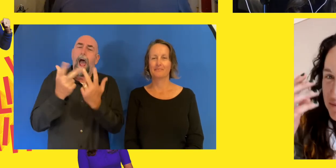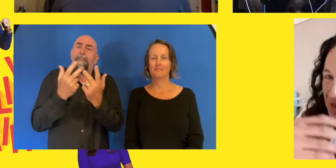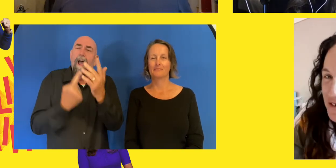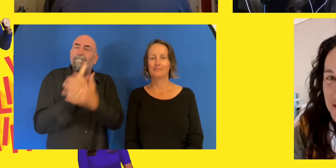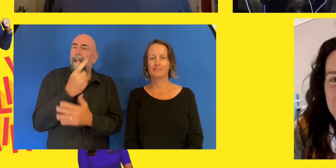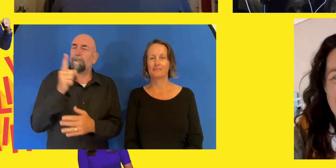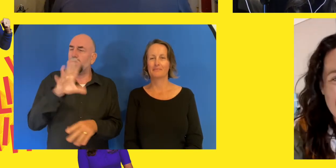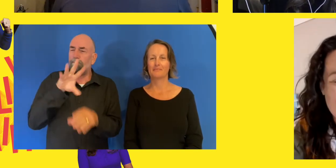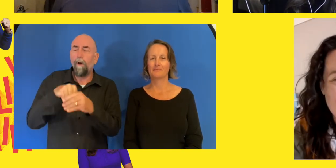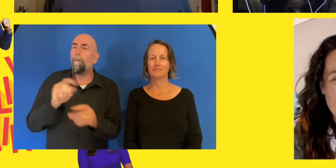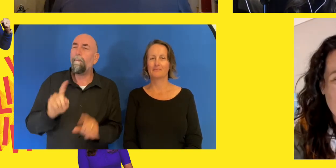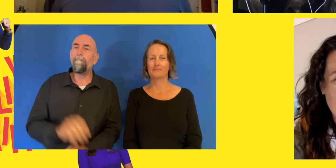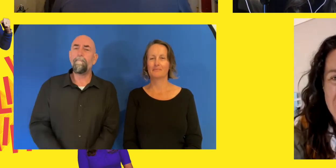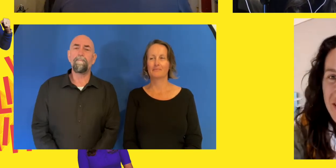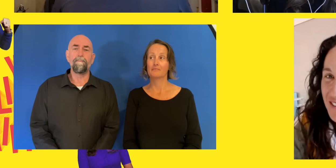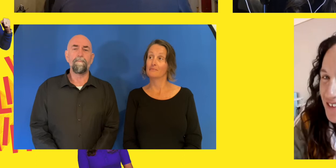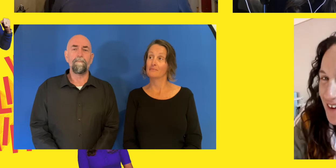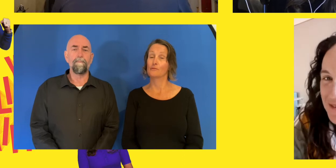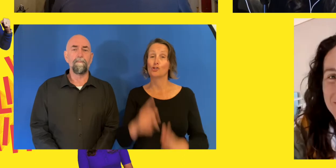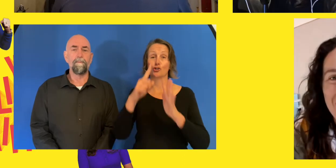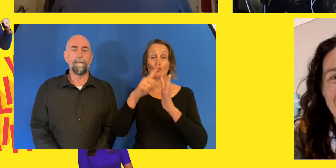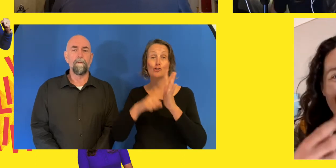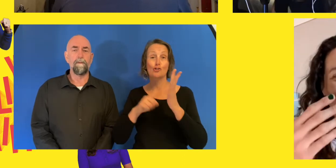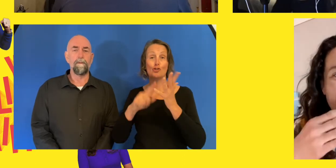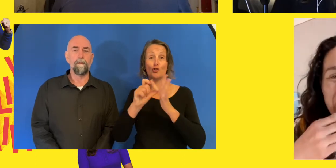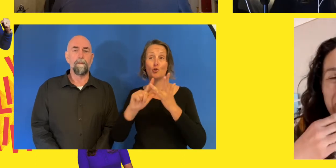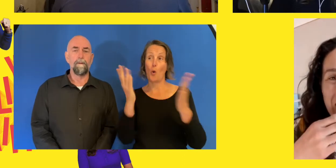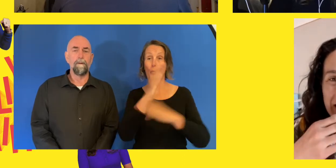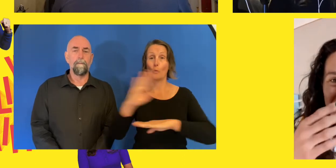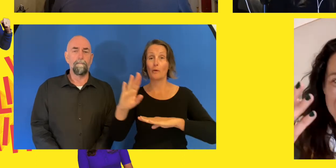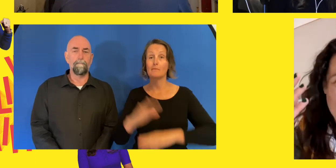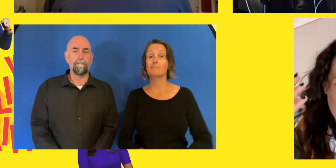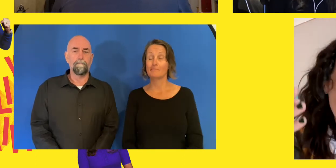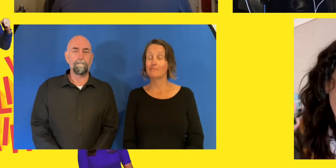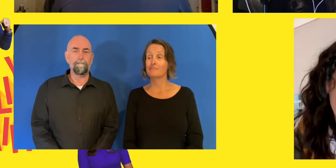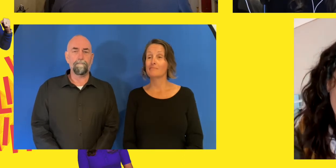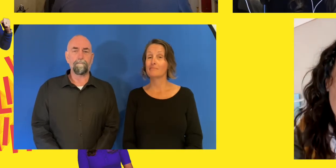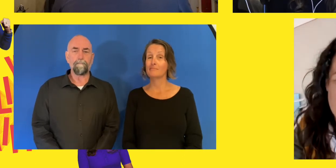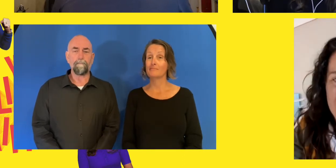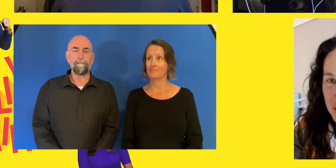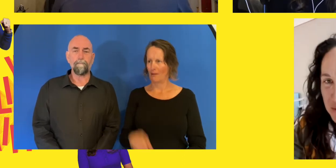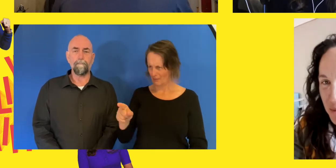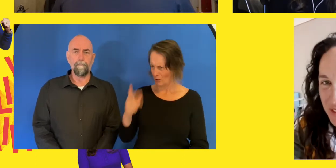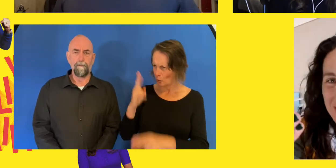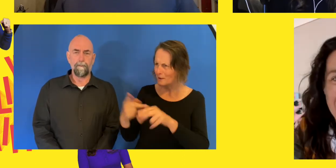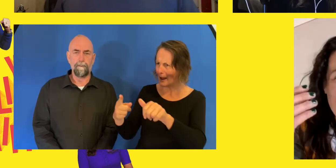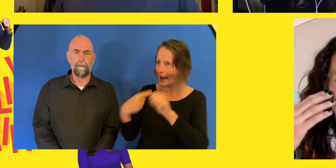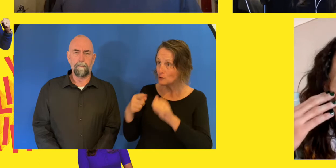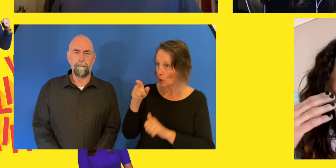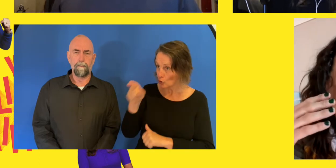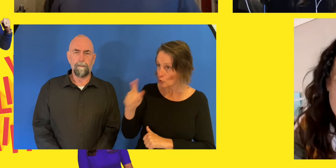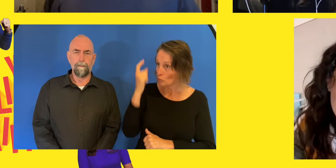I've been training judo for a very long time. Um, I also do Brazilian jujitsu, Muay Thai.